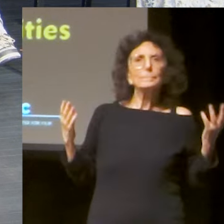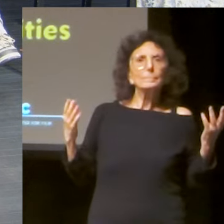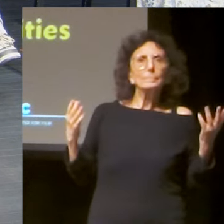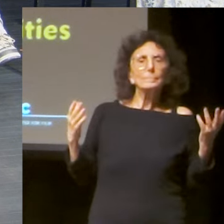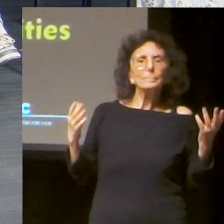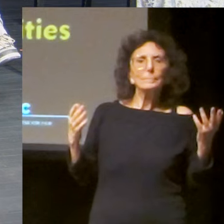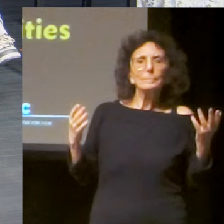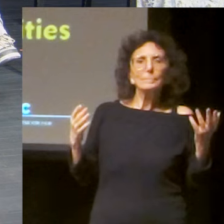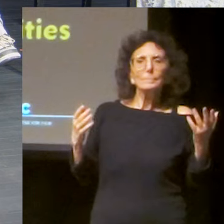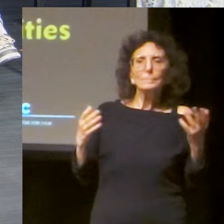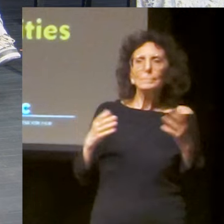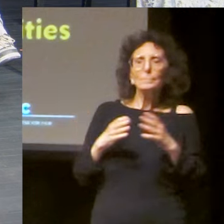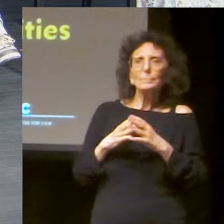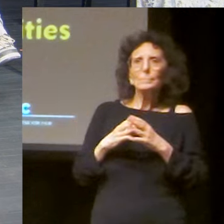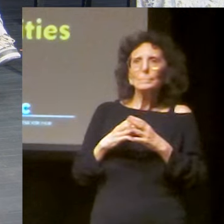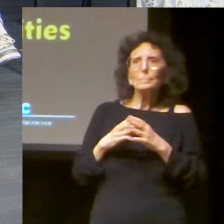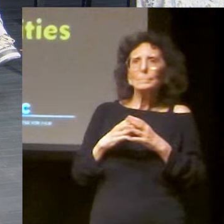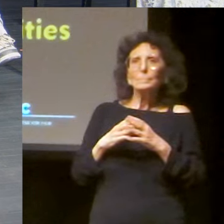and, um,